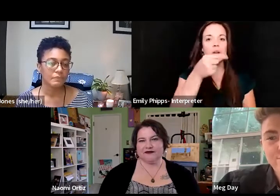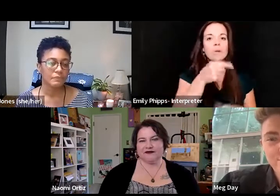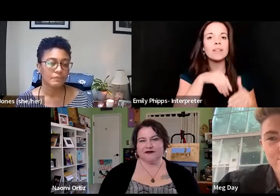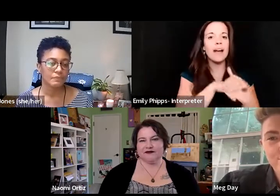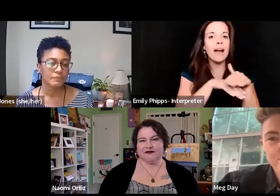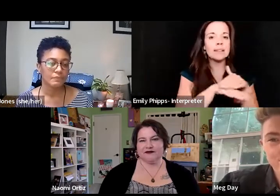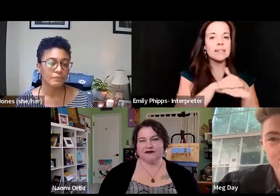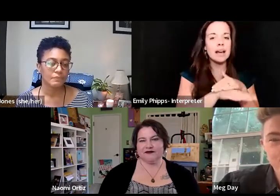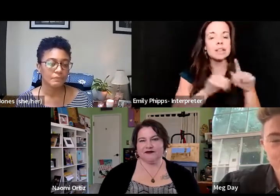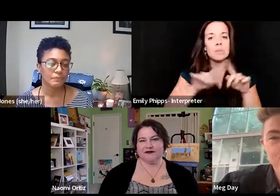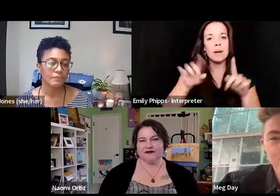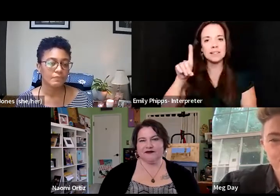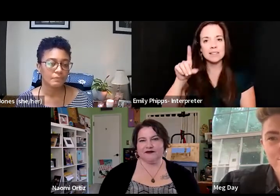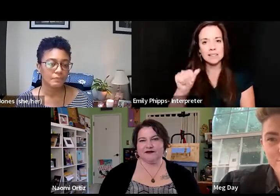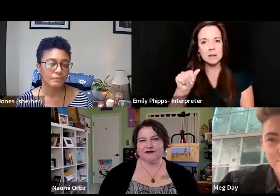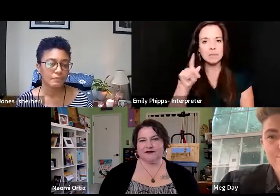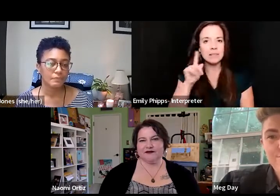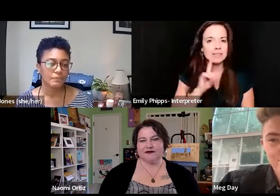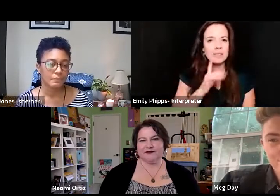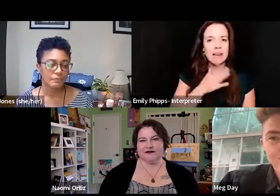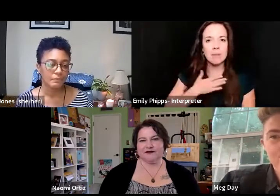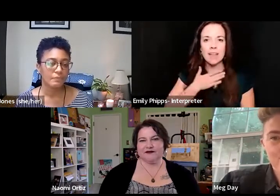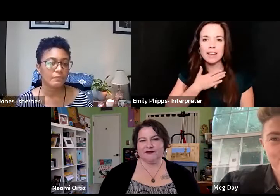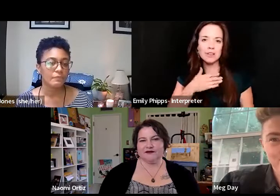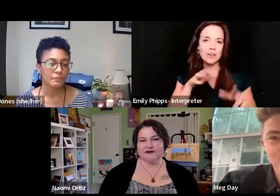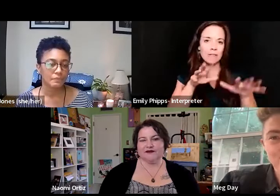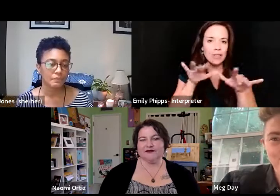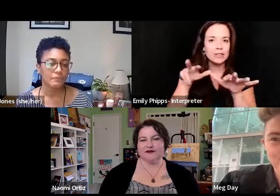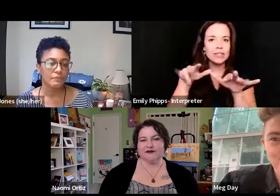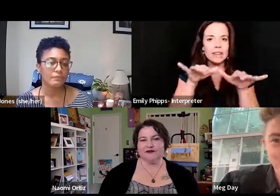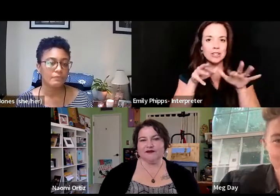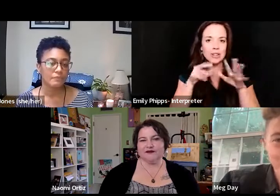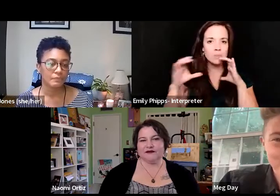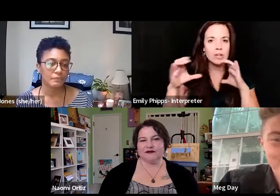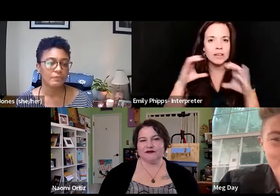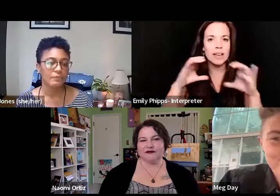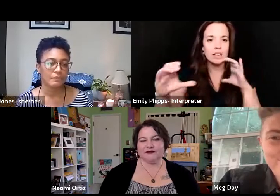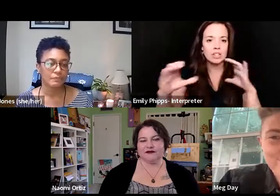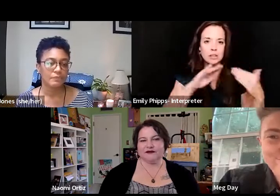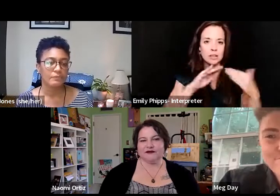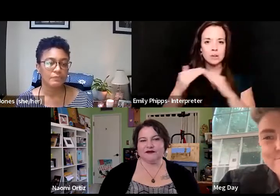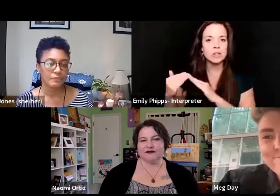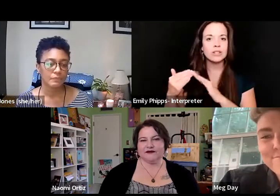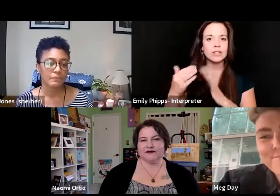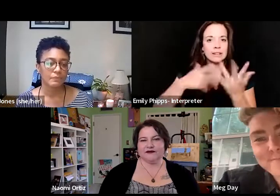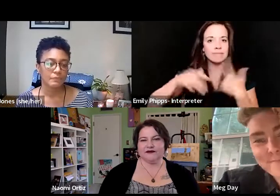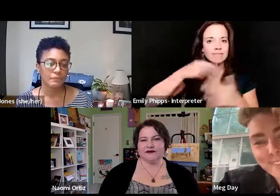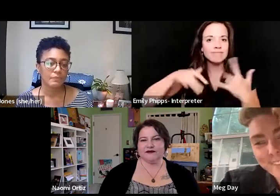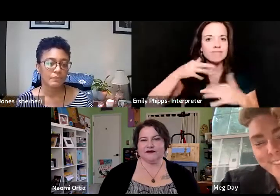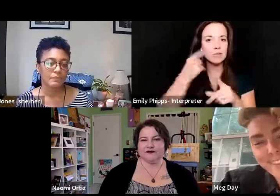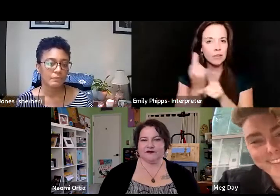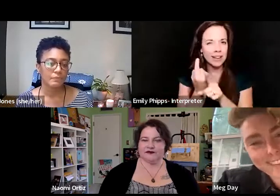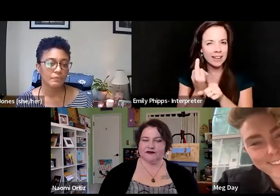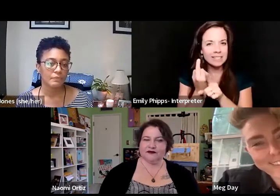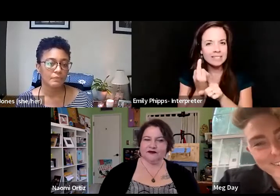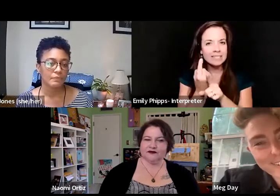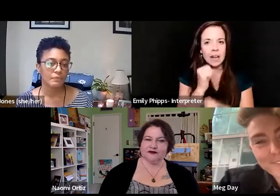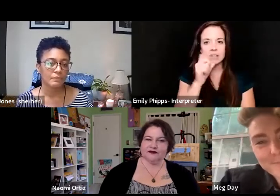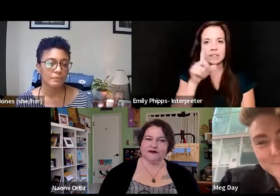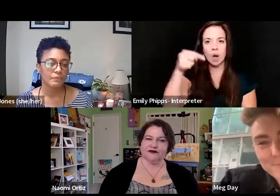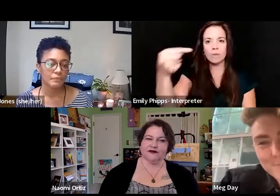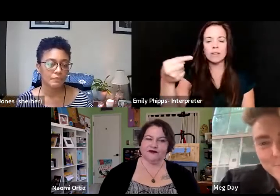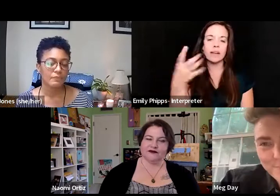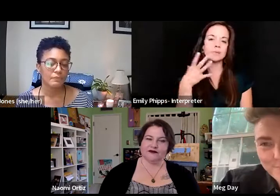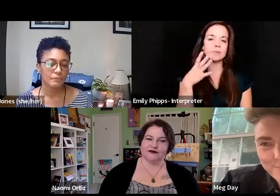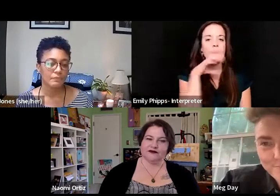disabled and deaf pleasure and flirtation and communication and community. Right. Where it's not just like, oh, I guess